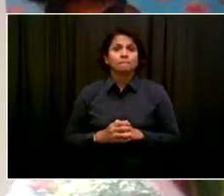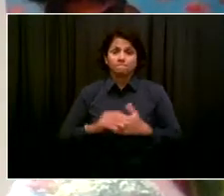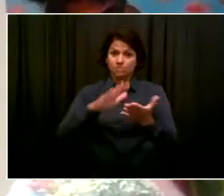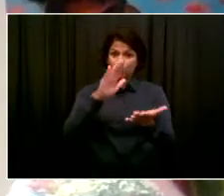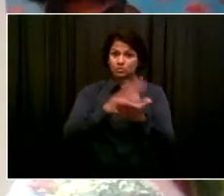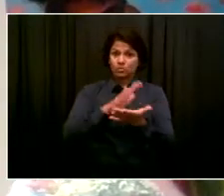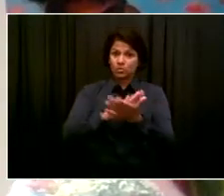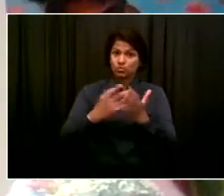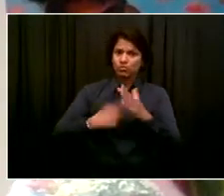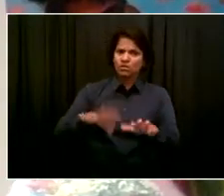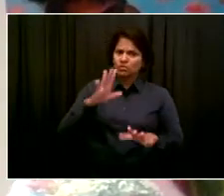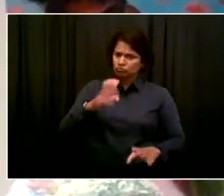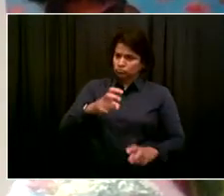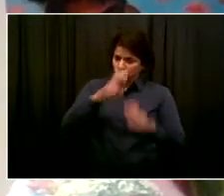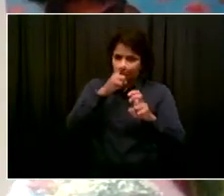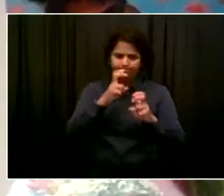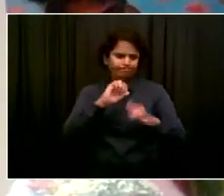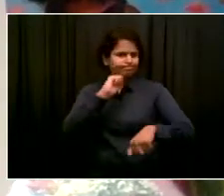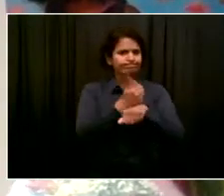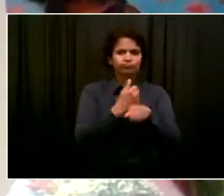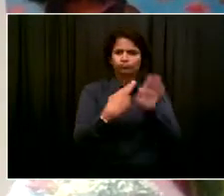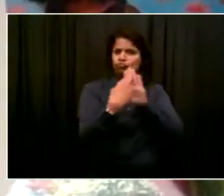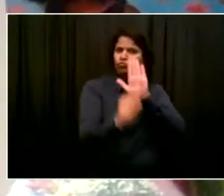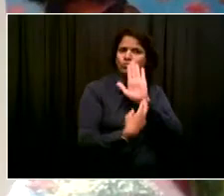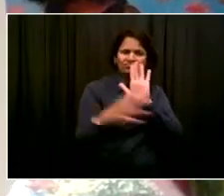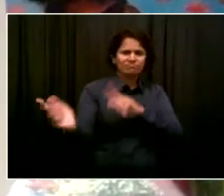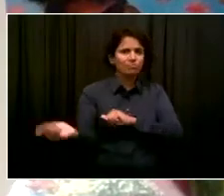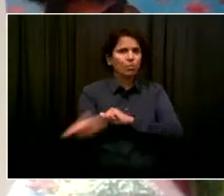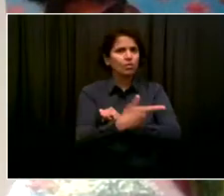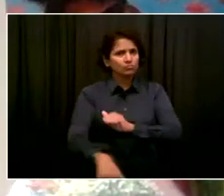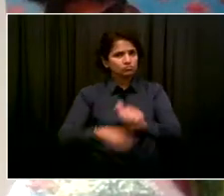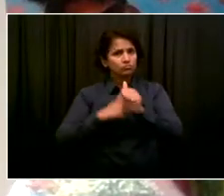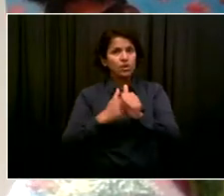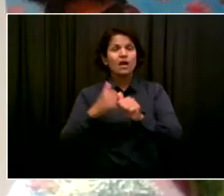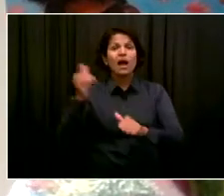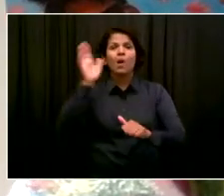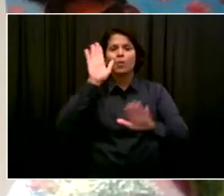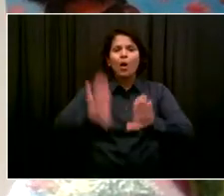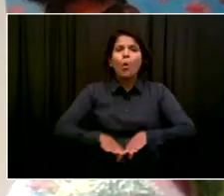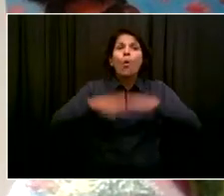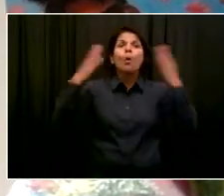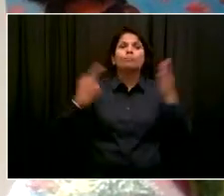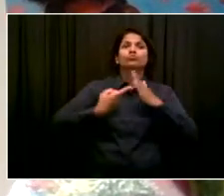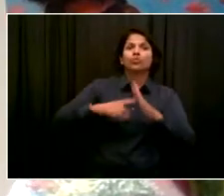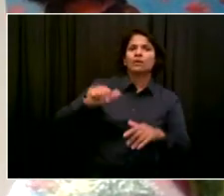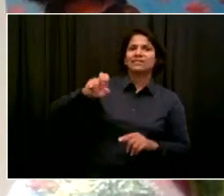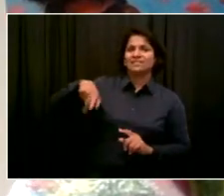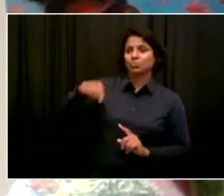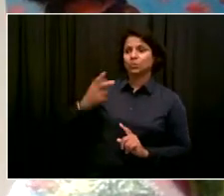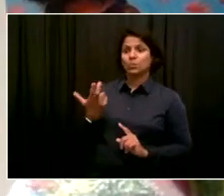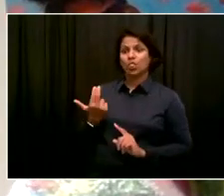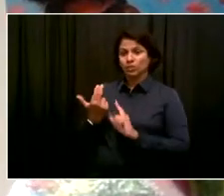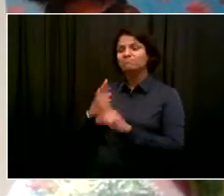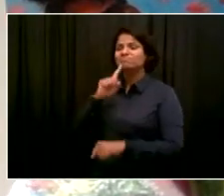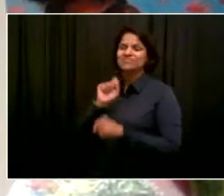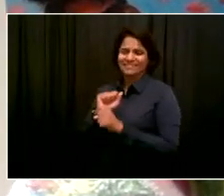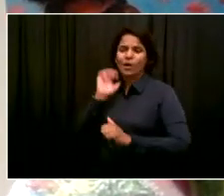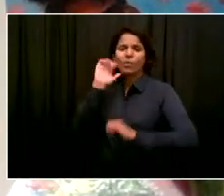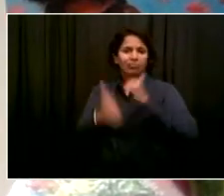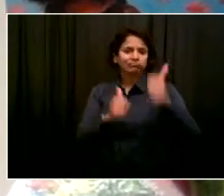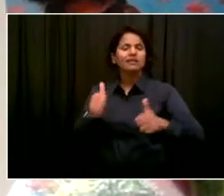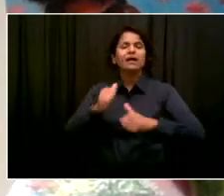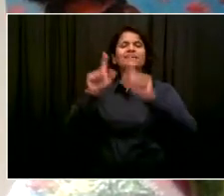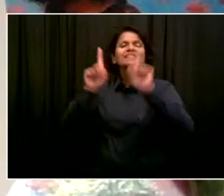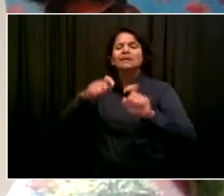operational ventilation, regular testing, and other measures to continue to keep our schools the safest places. So now, you all have your